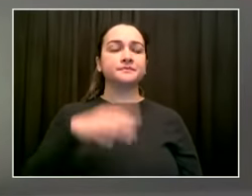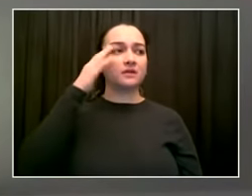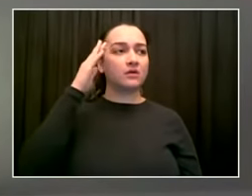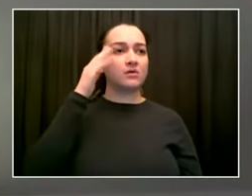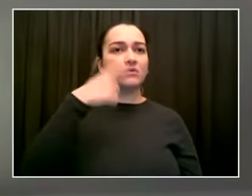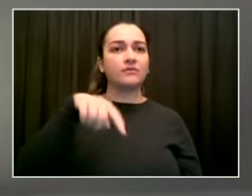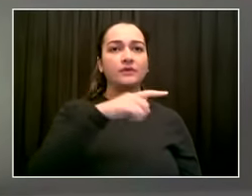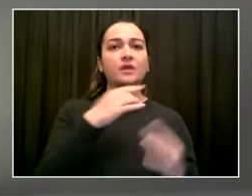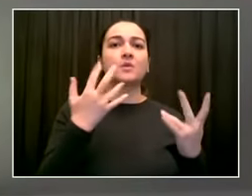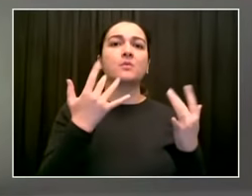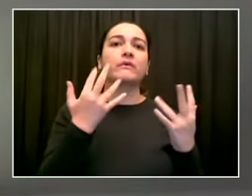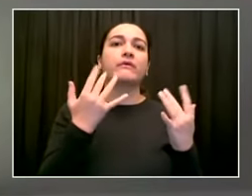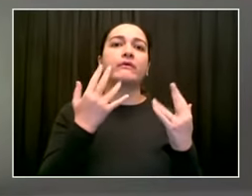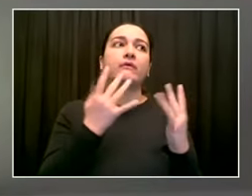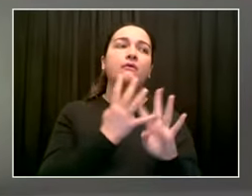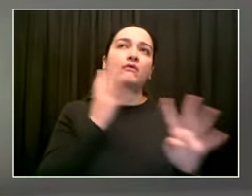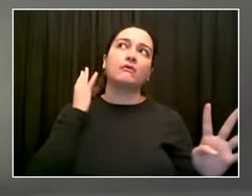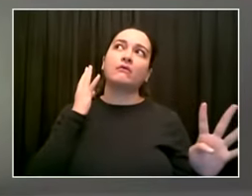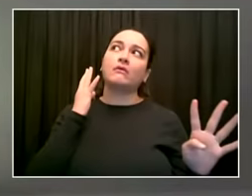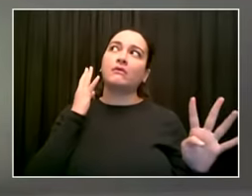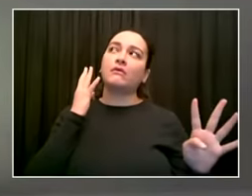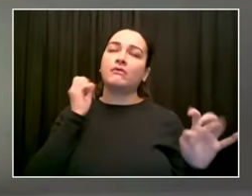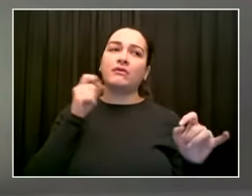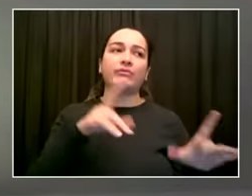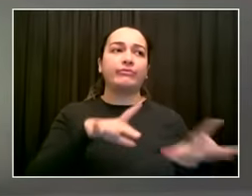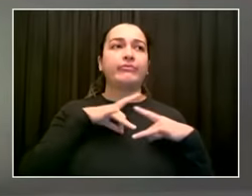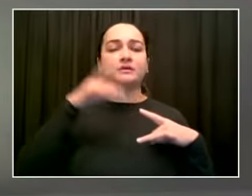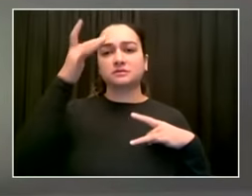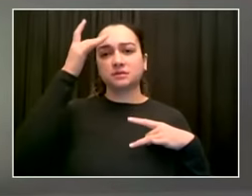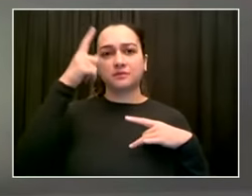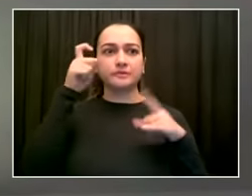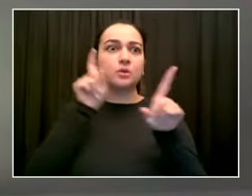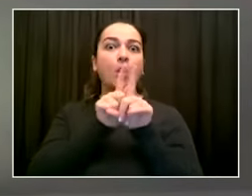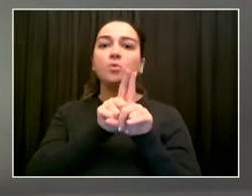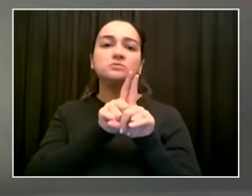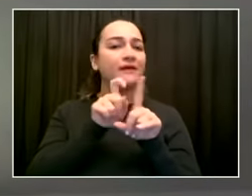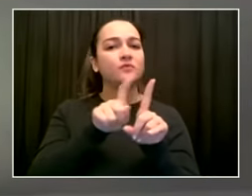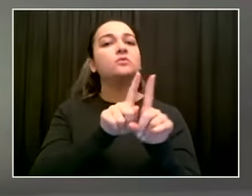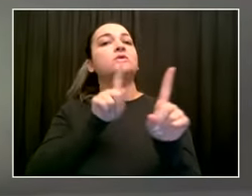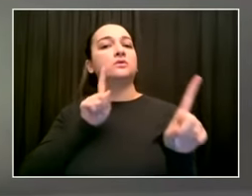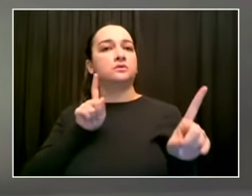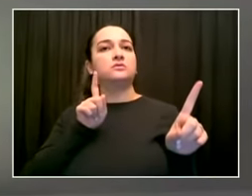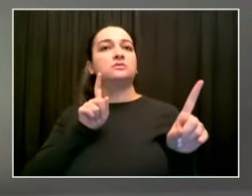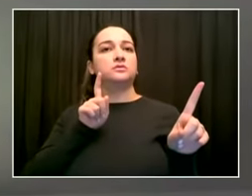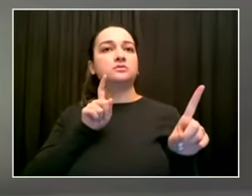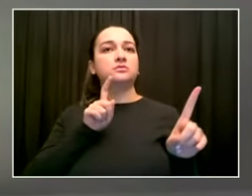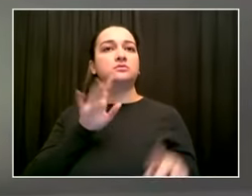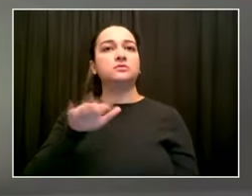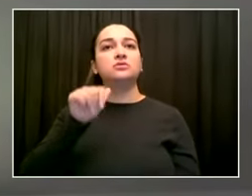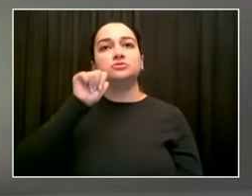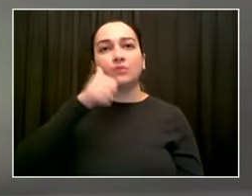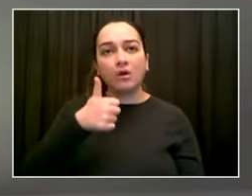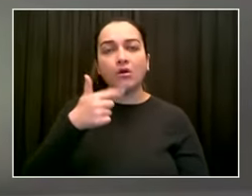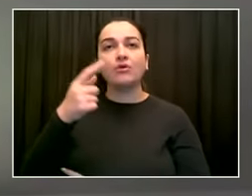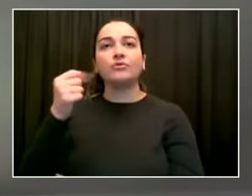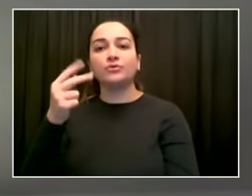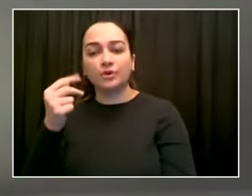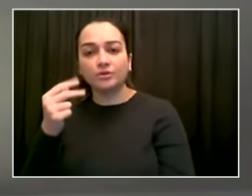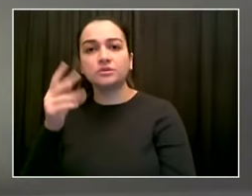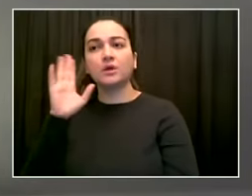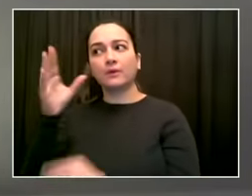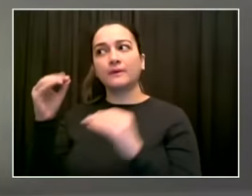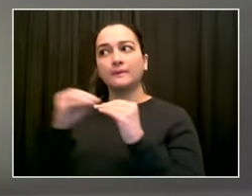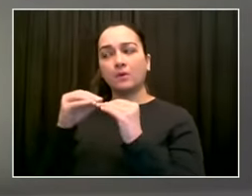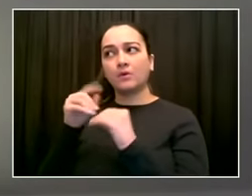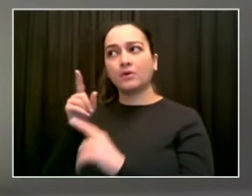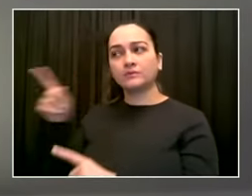supply on tomorrow, Thursday, and we will look for using it for those patients, especially as you described,